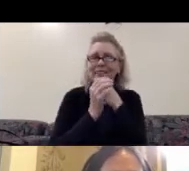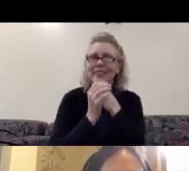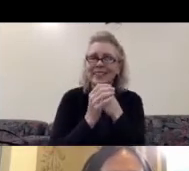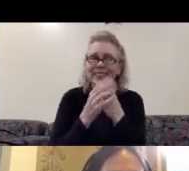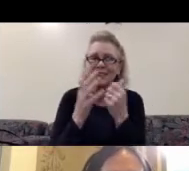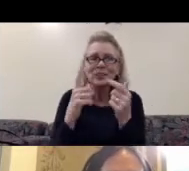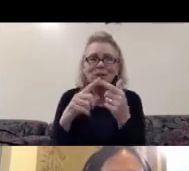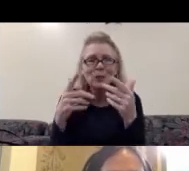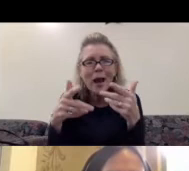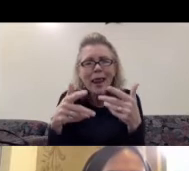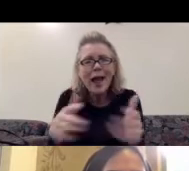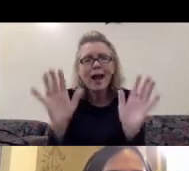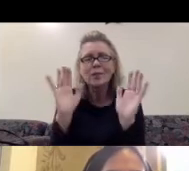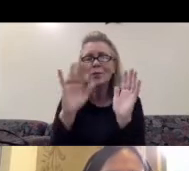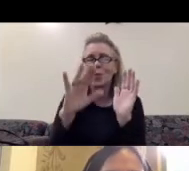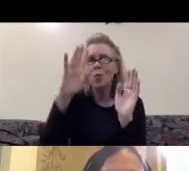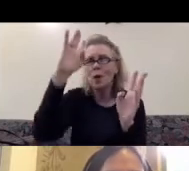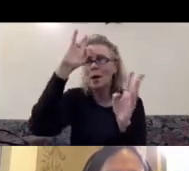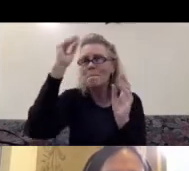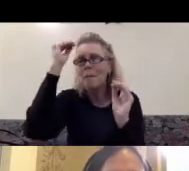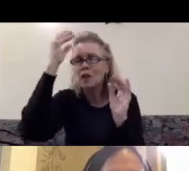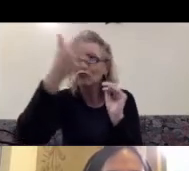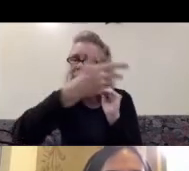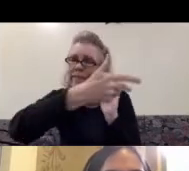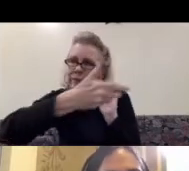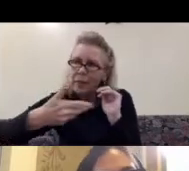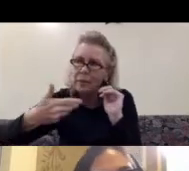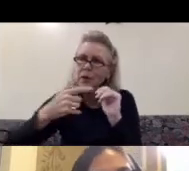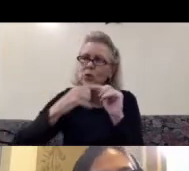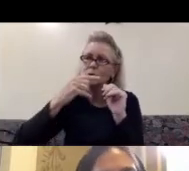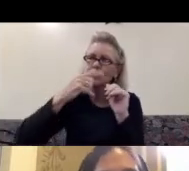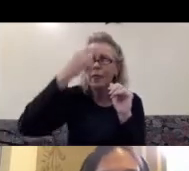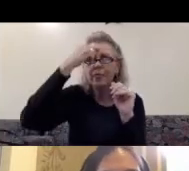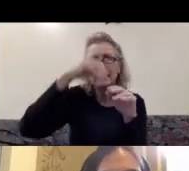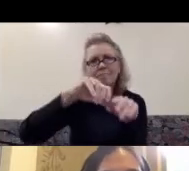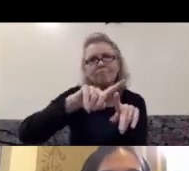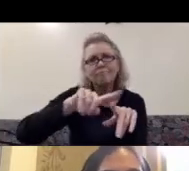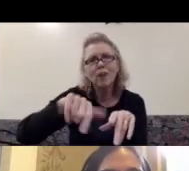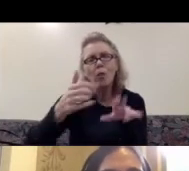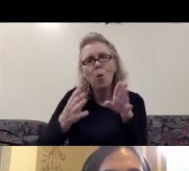let your imagination invite them to think in other terms about their